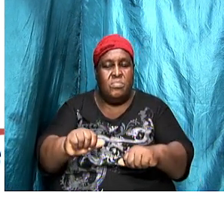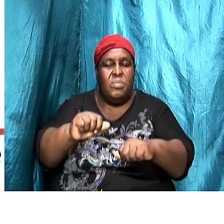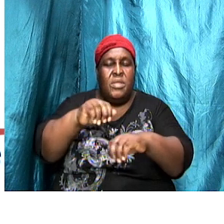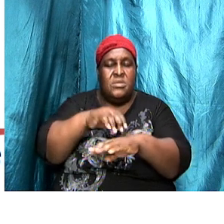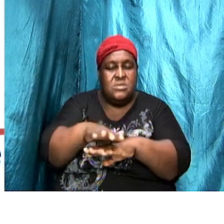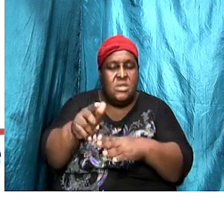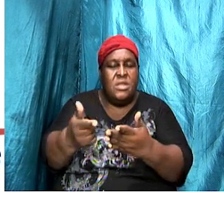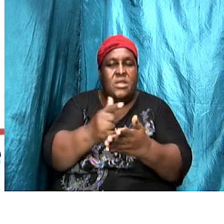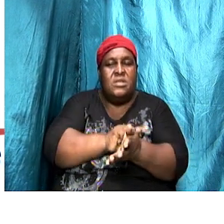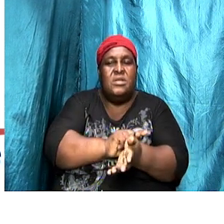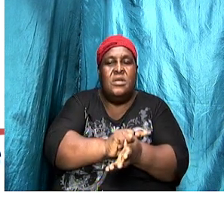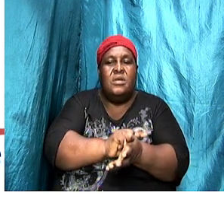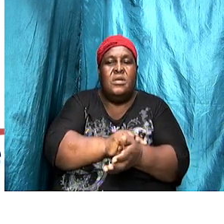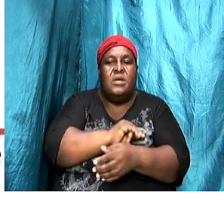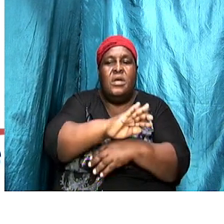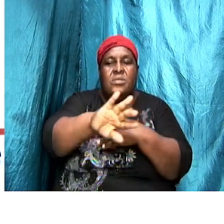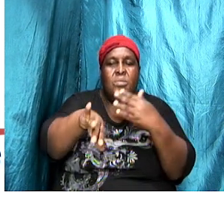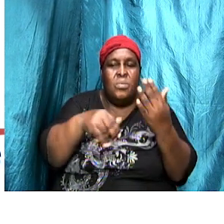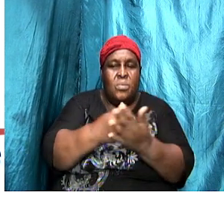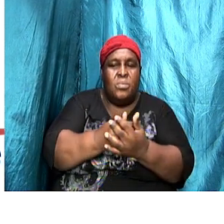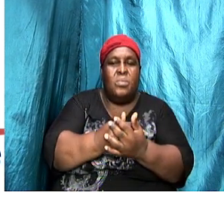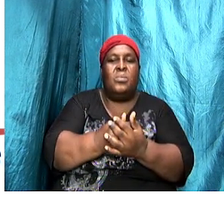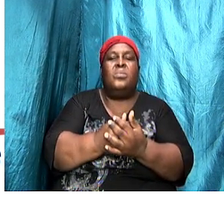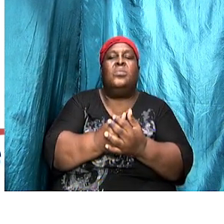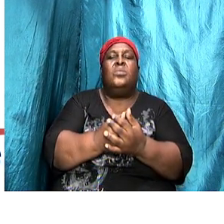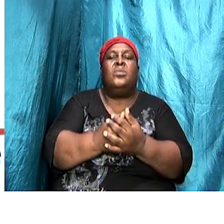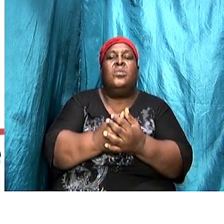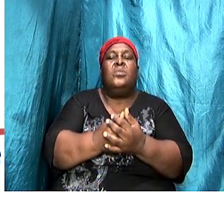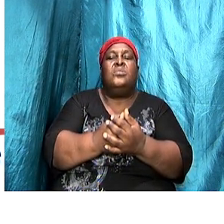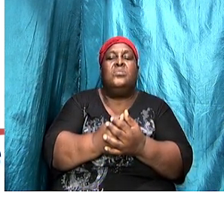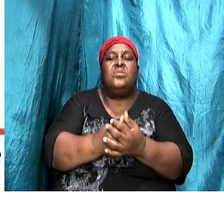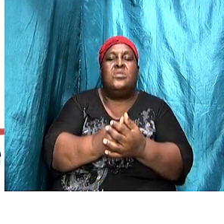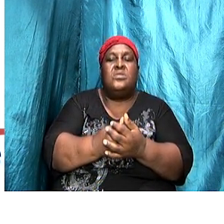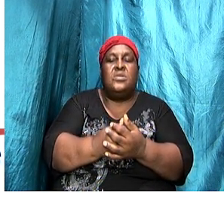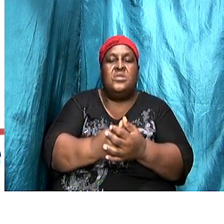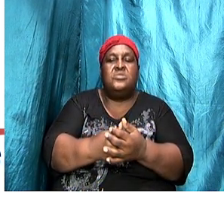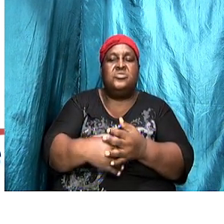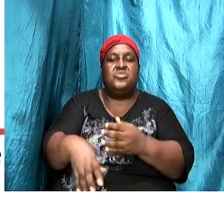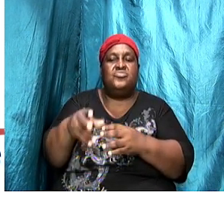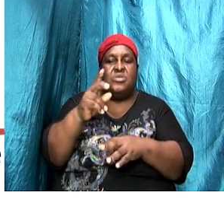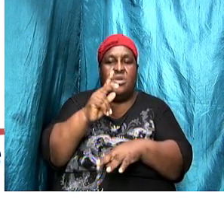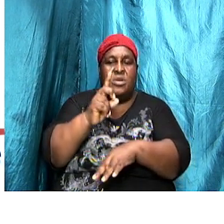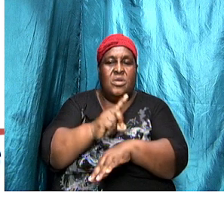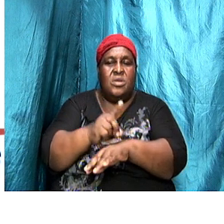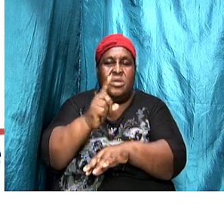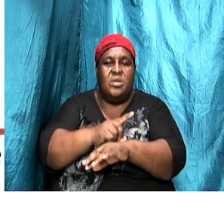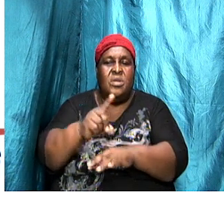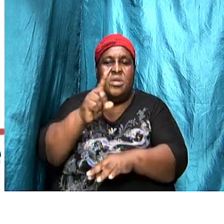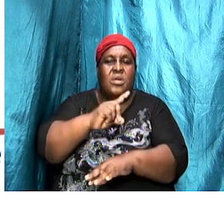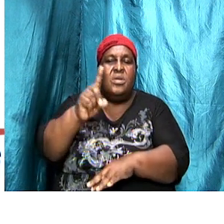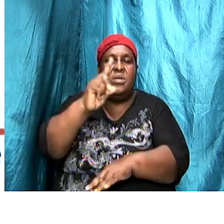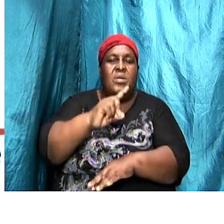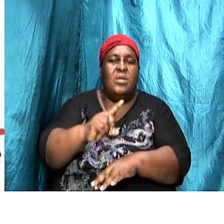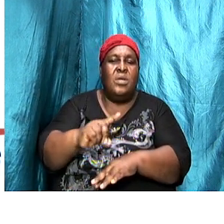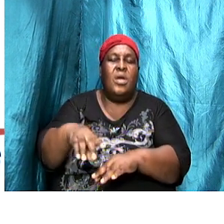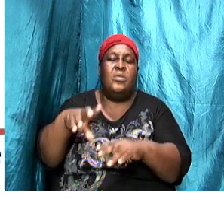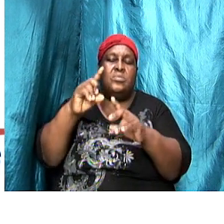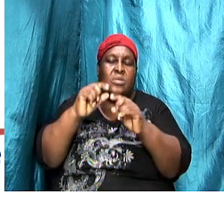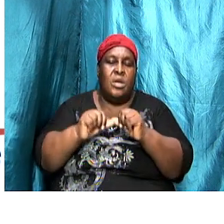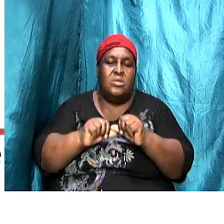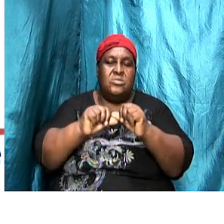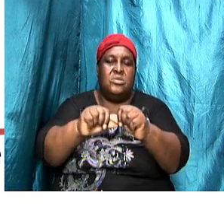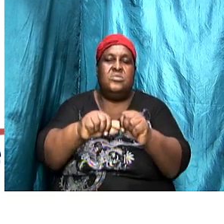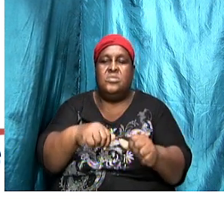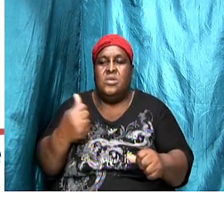then they went around to all of these postal districts. And from there, they would have gone on to other churches